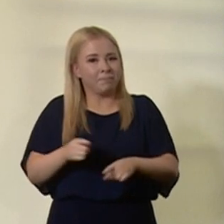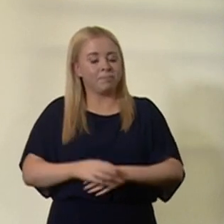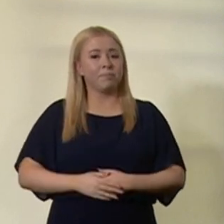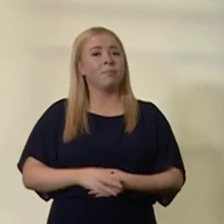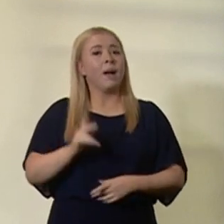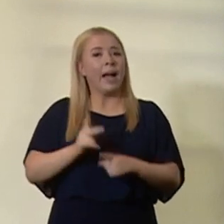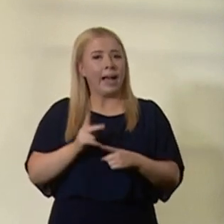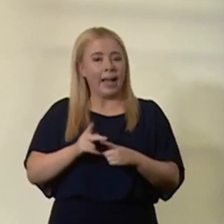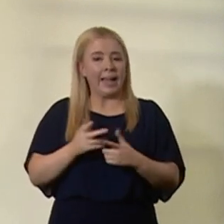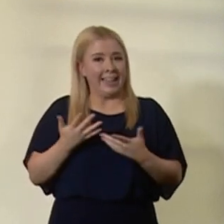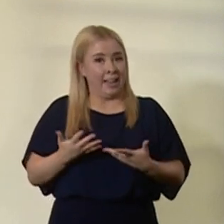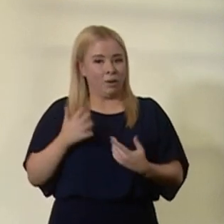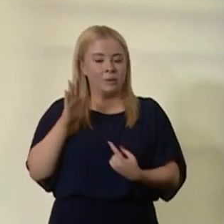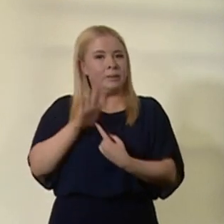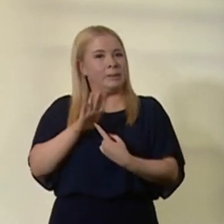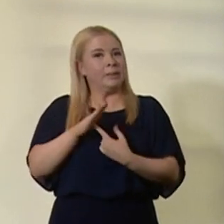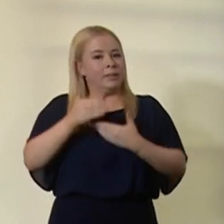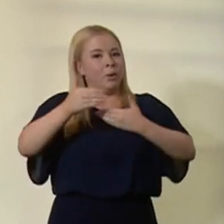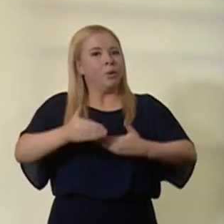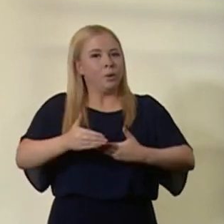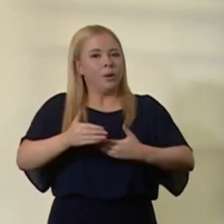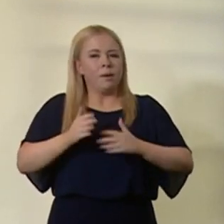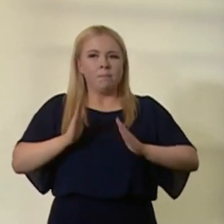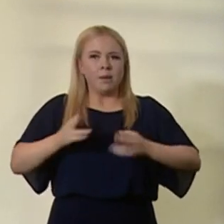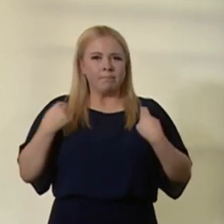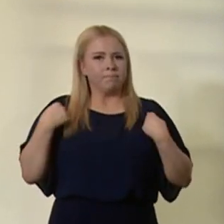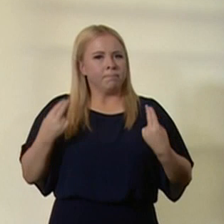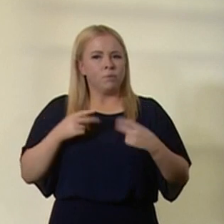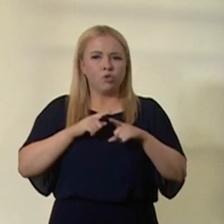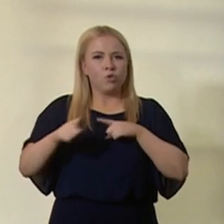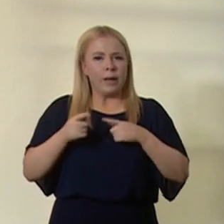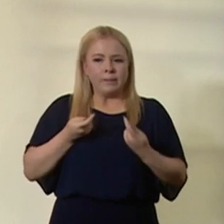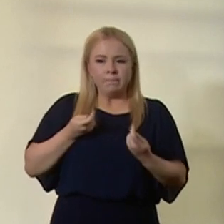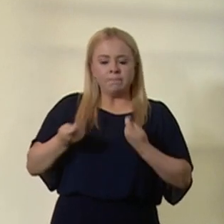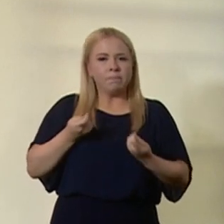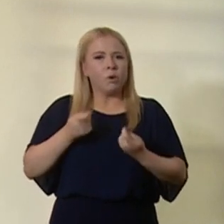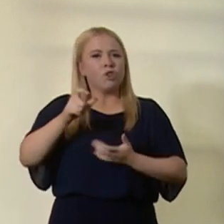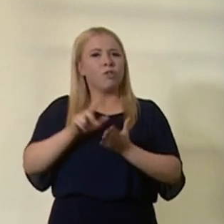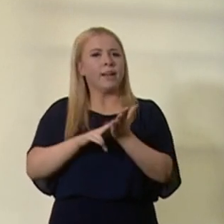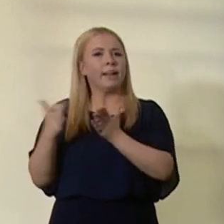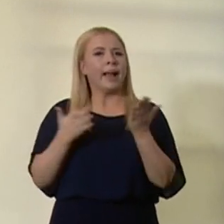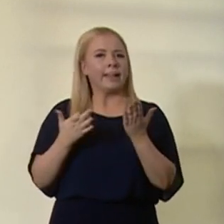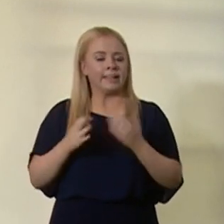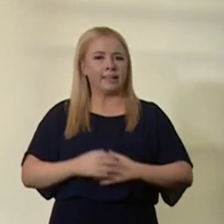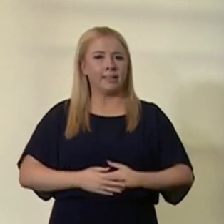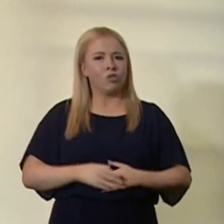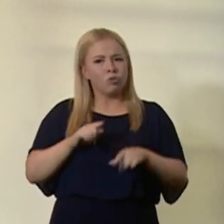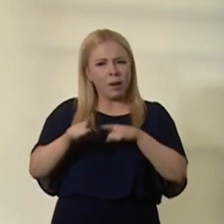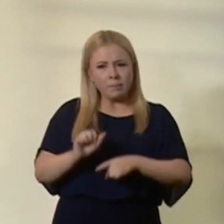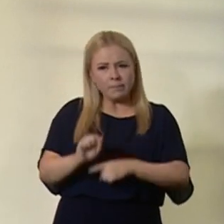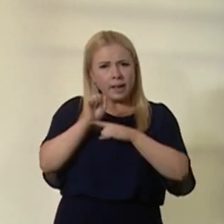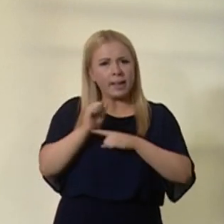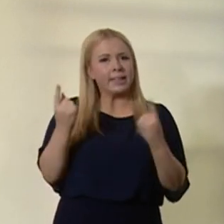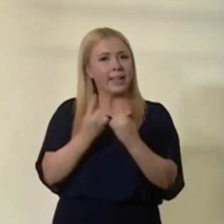once again at a tipping point. We must act to get Covid back under control and protect the things